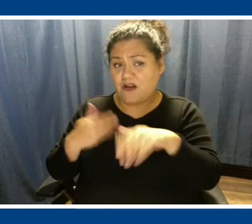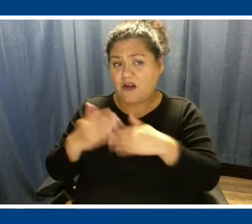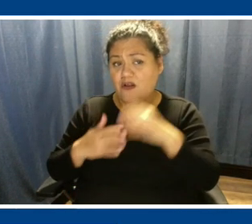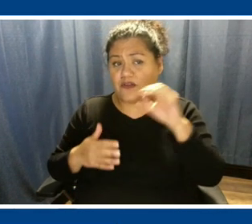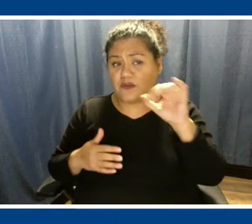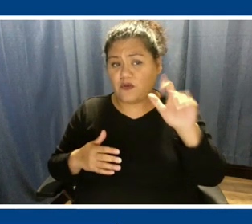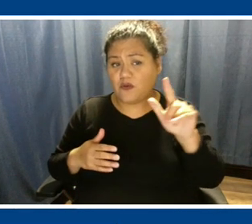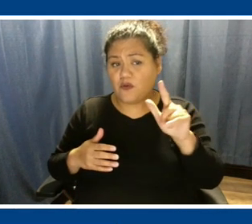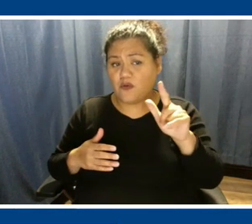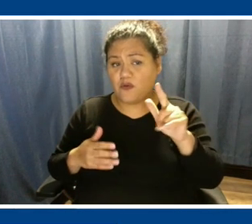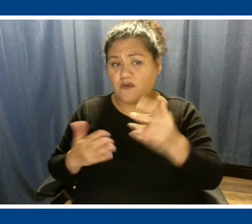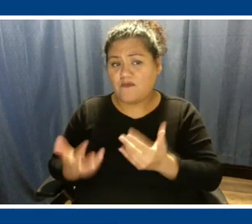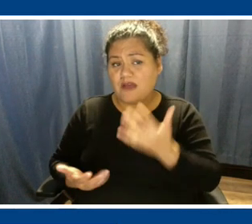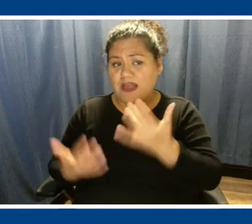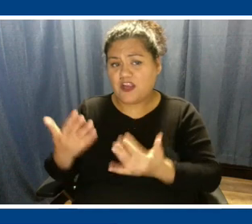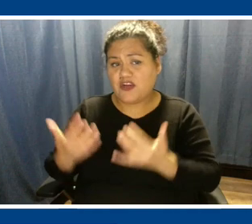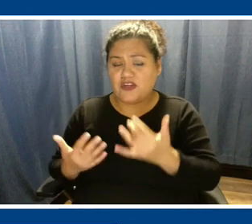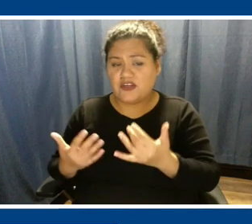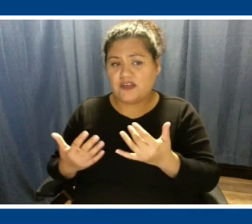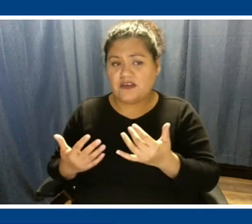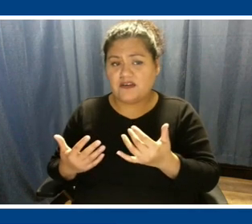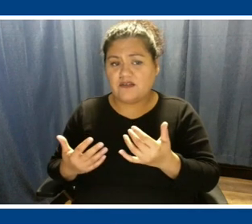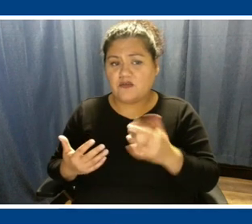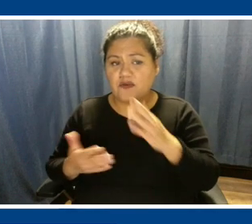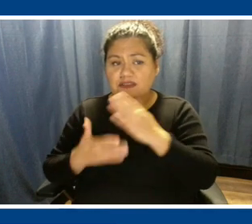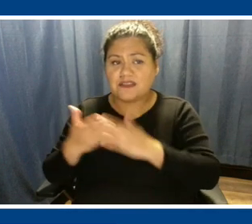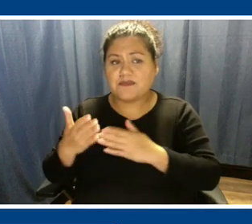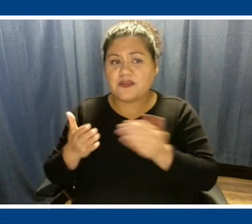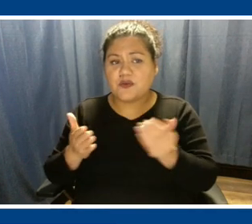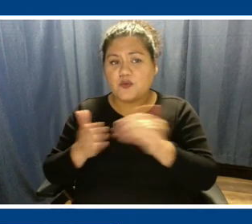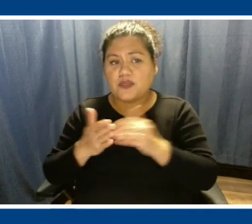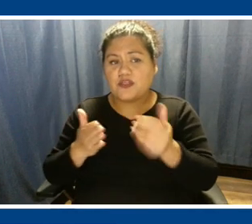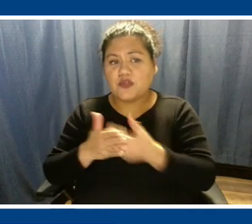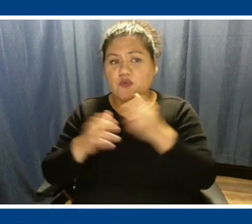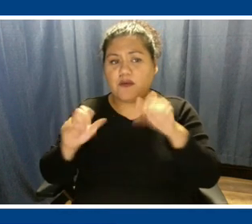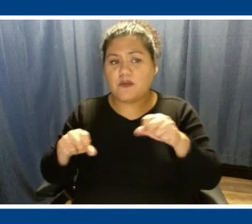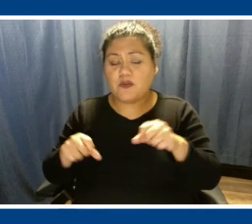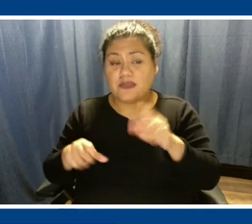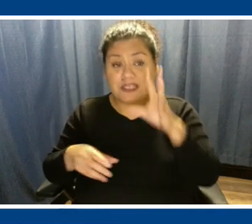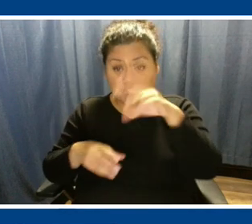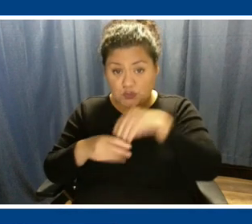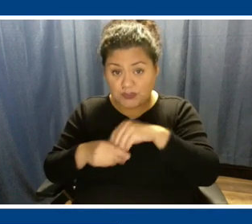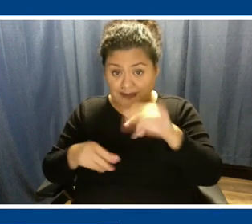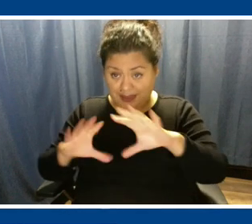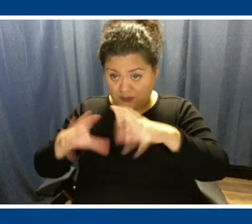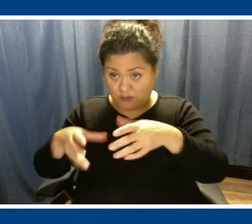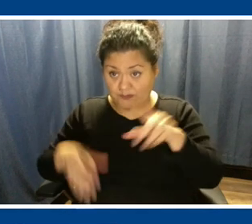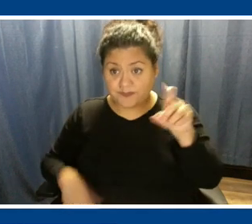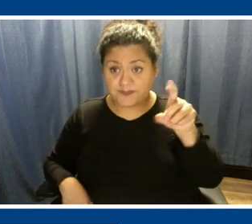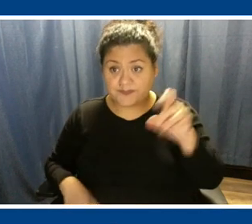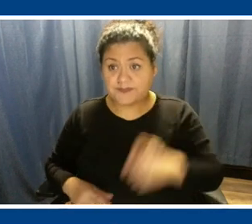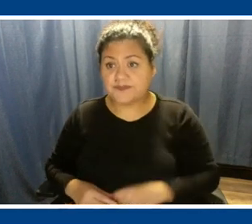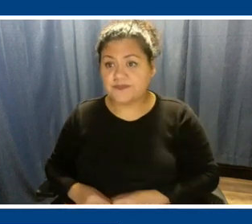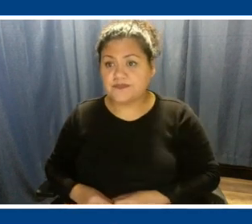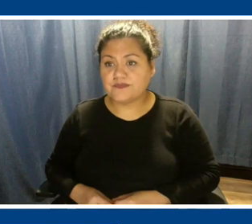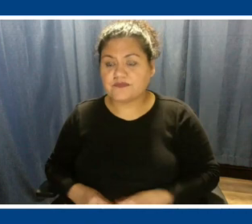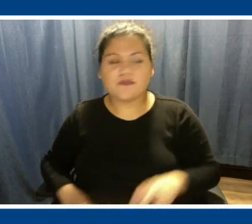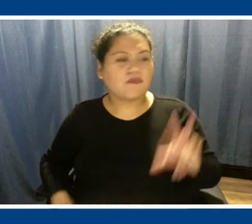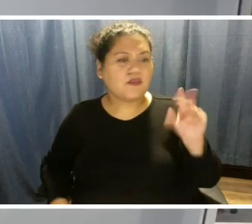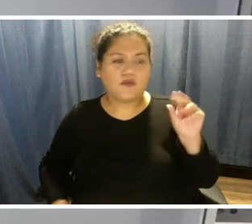or some of the renewables also in that group? No, sir.